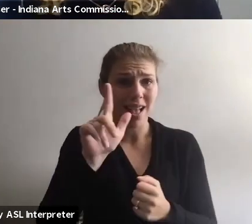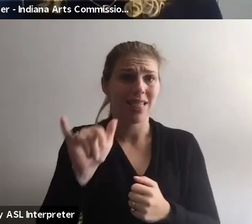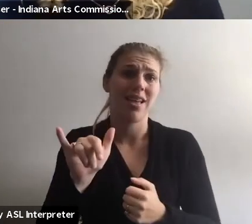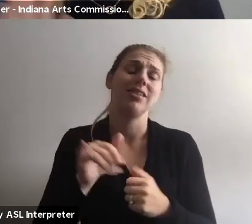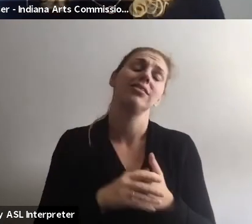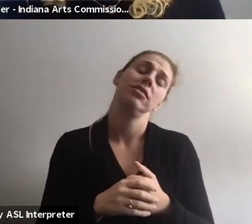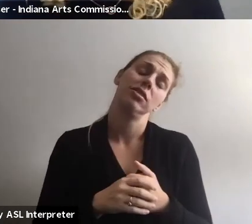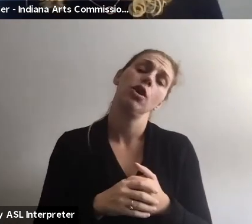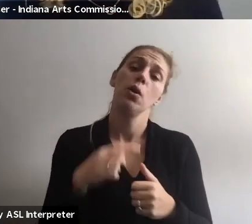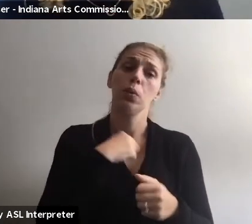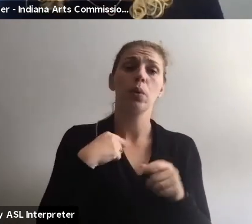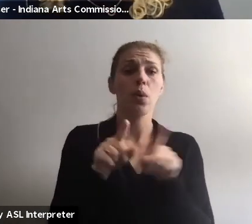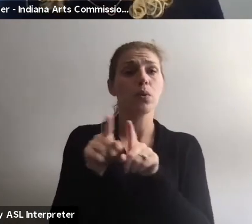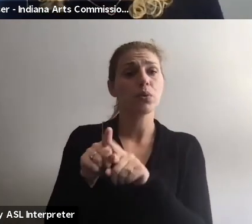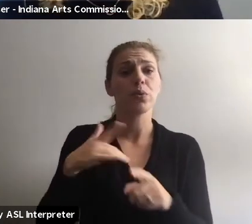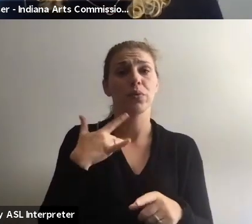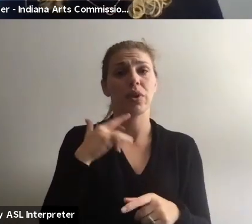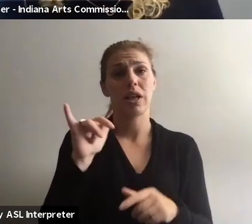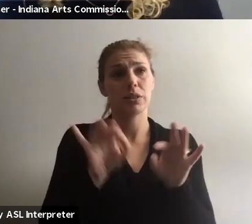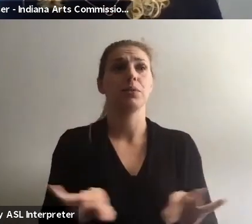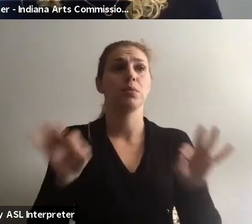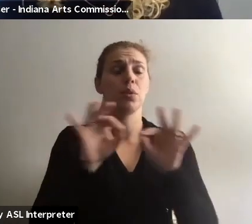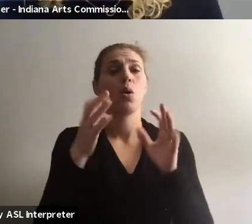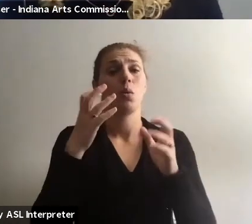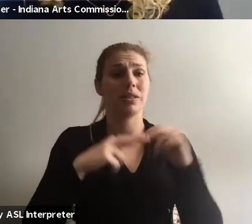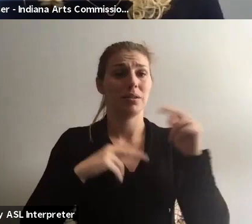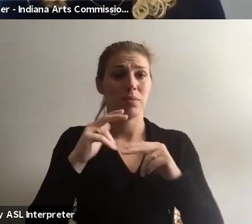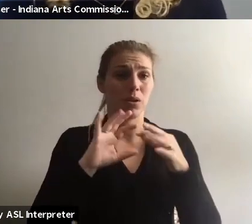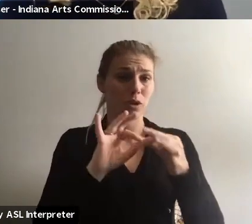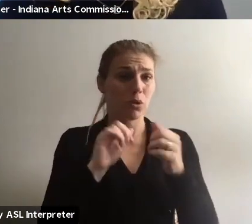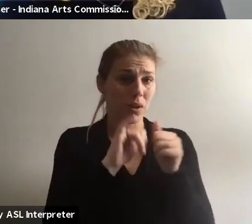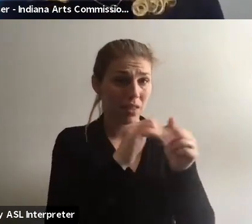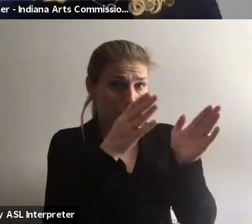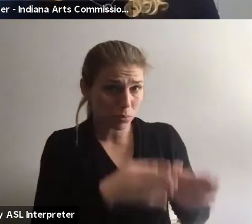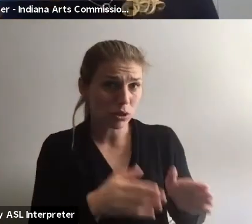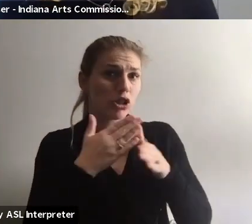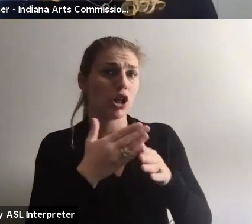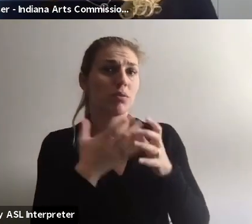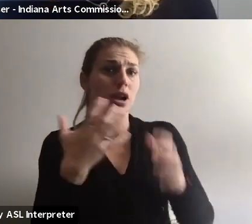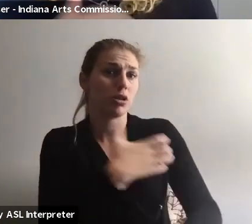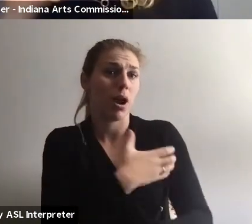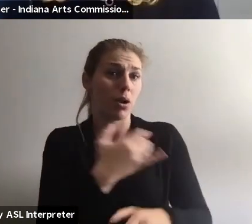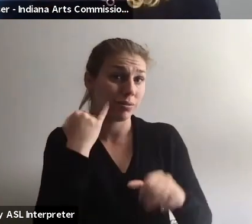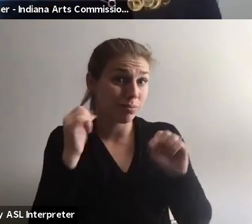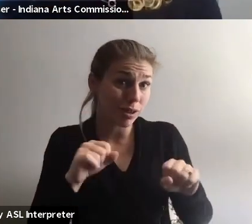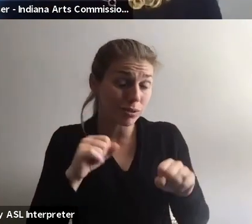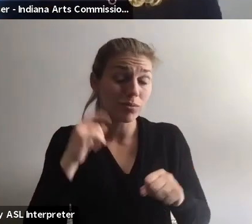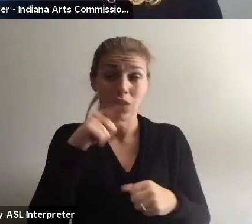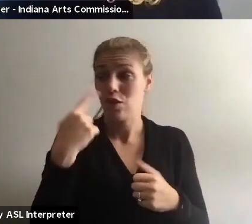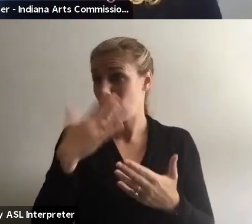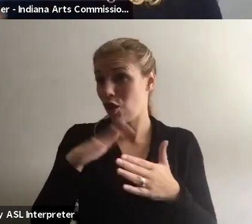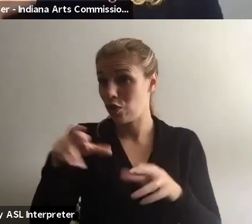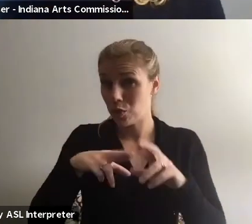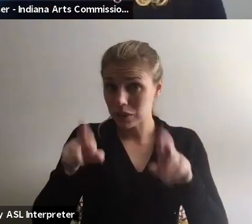Uh, we also feel like it's really important. We want to build a close relationship with that person. We want to share as much power as possible, if that looks good on their resume,